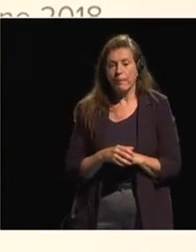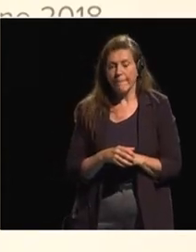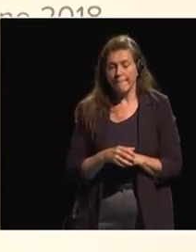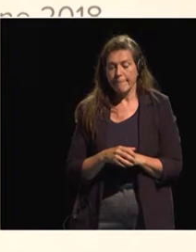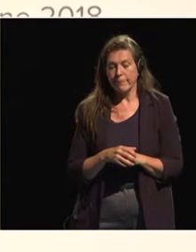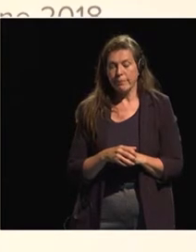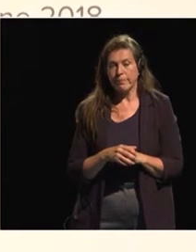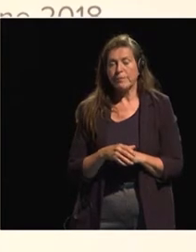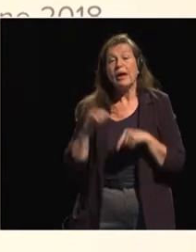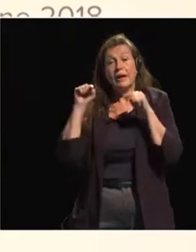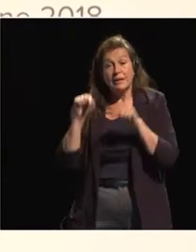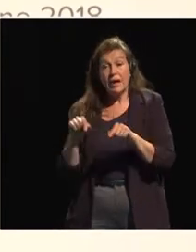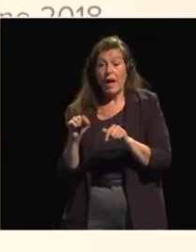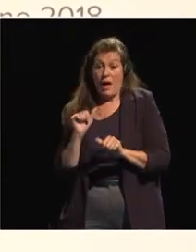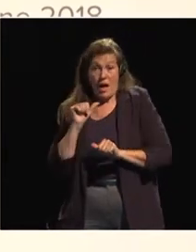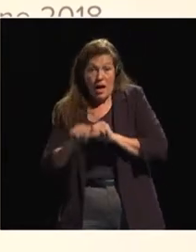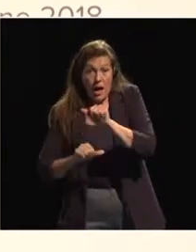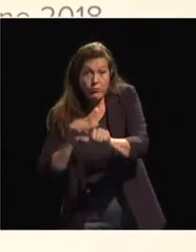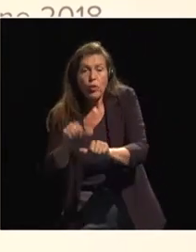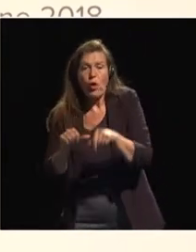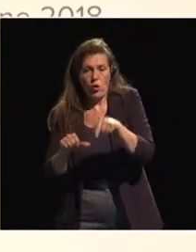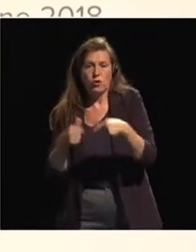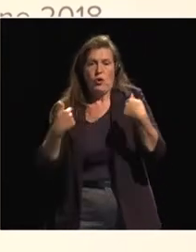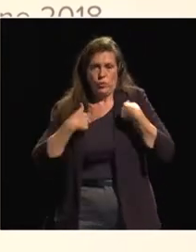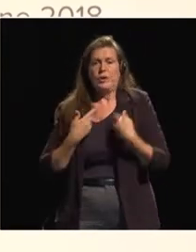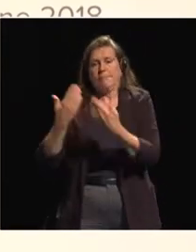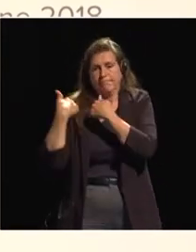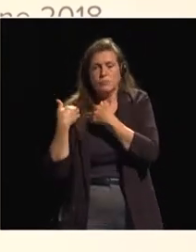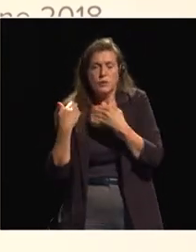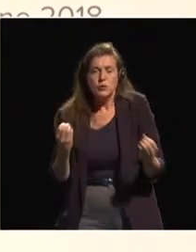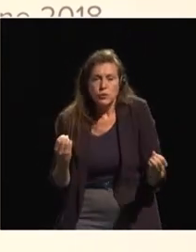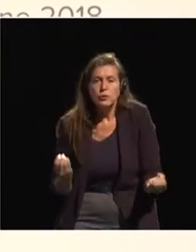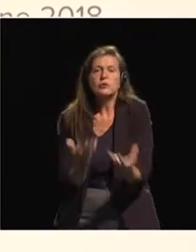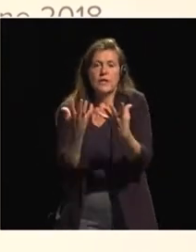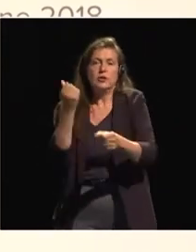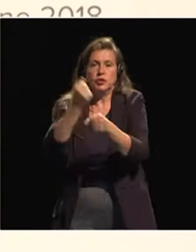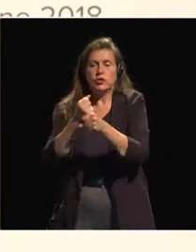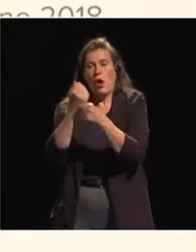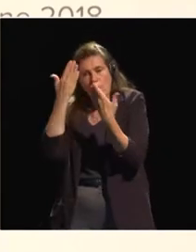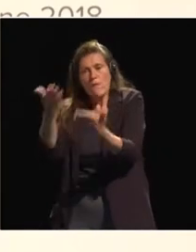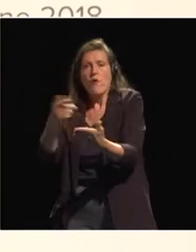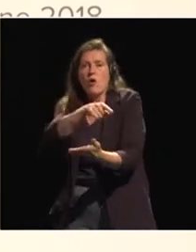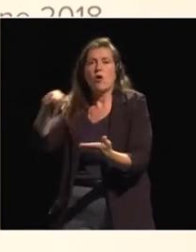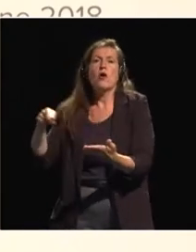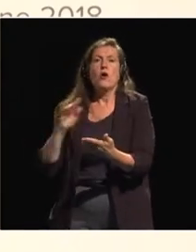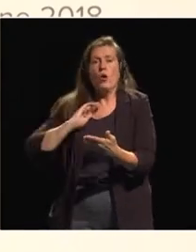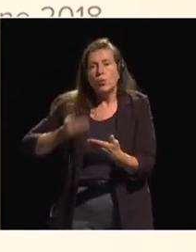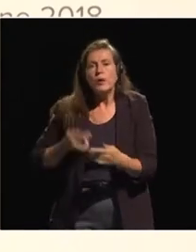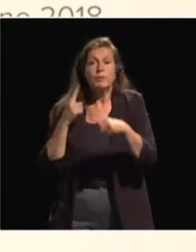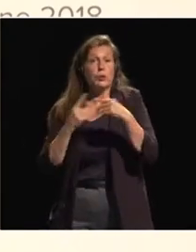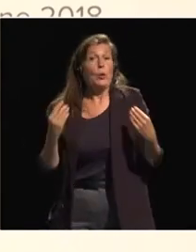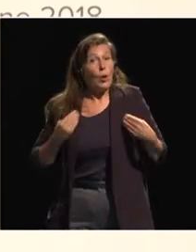kind of approach we are doing to support job creation for women, for young people in